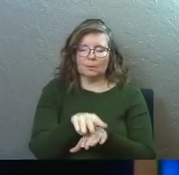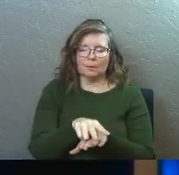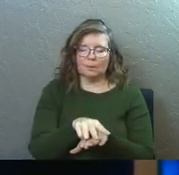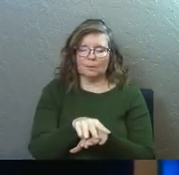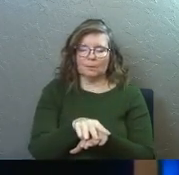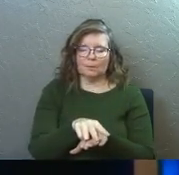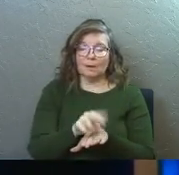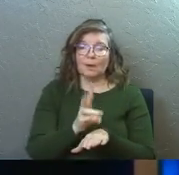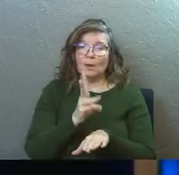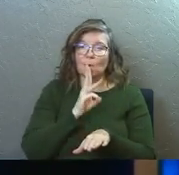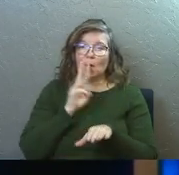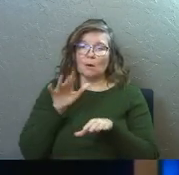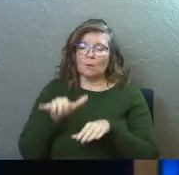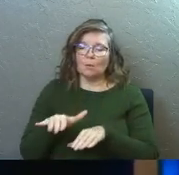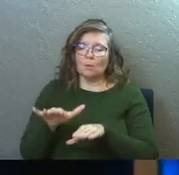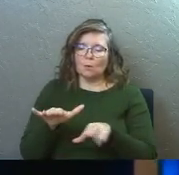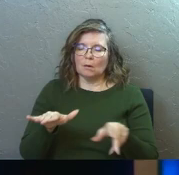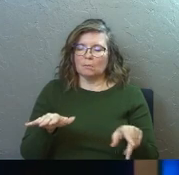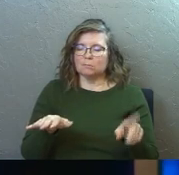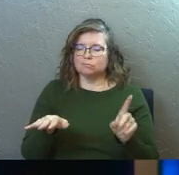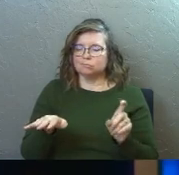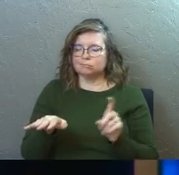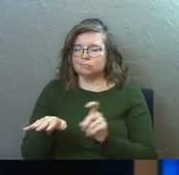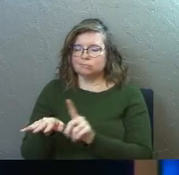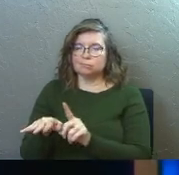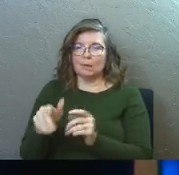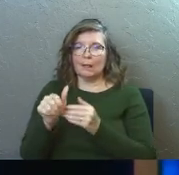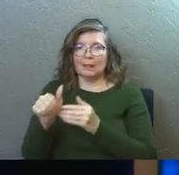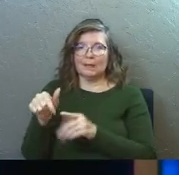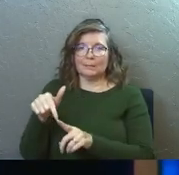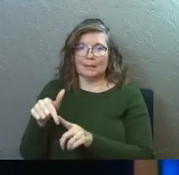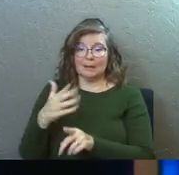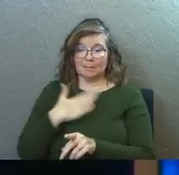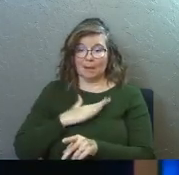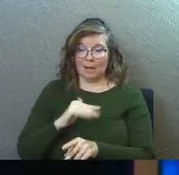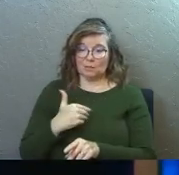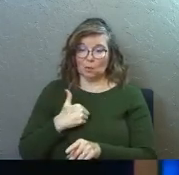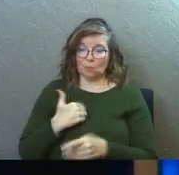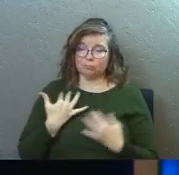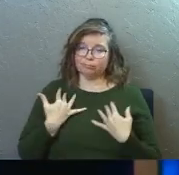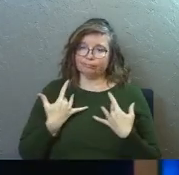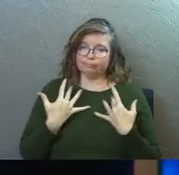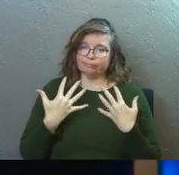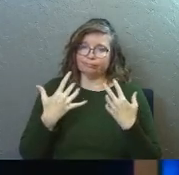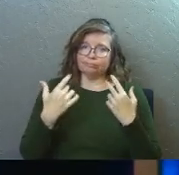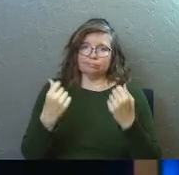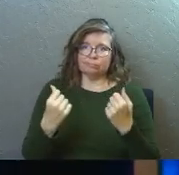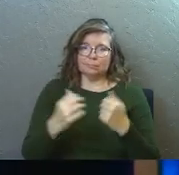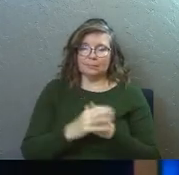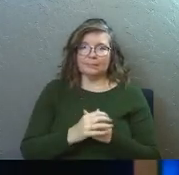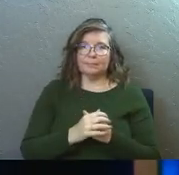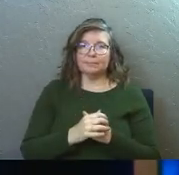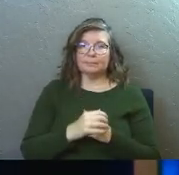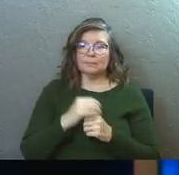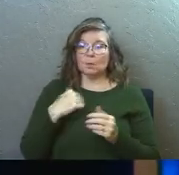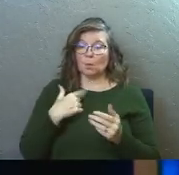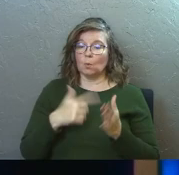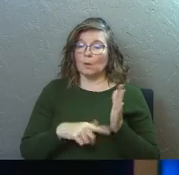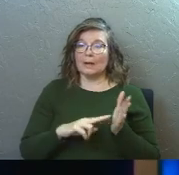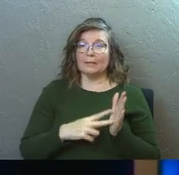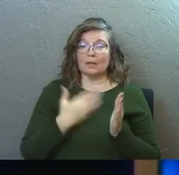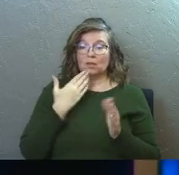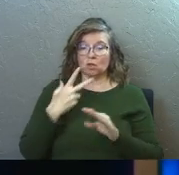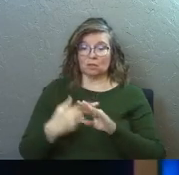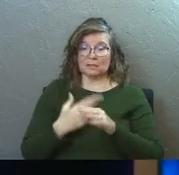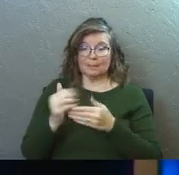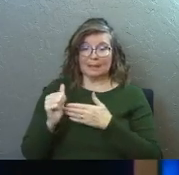my soul. So we get this first look at what the shepherd is doing with the sheep, where he's taking, where he's leading. And what is